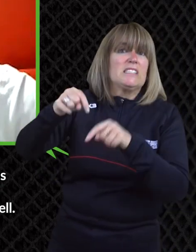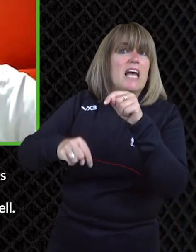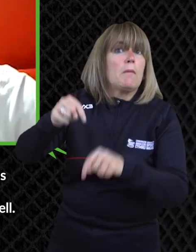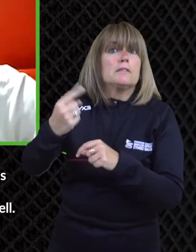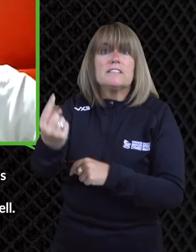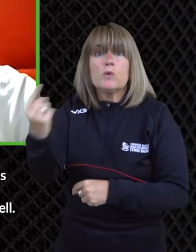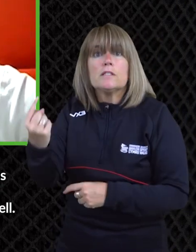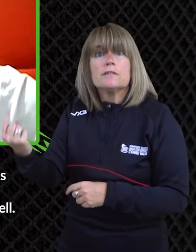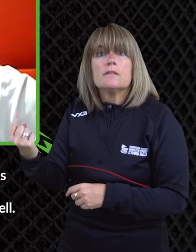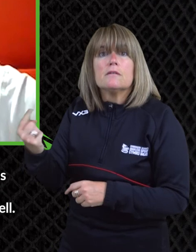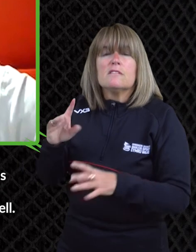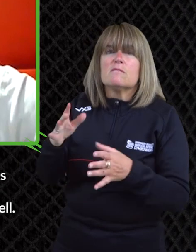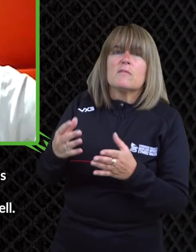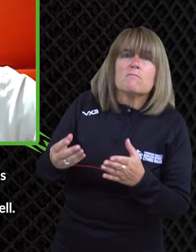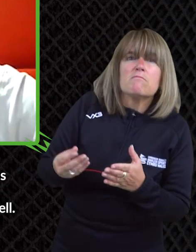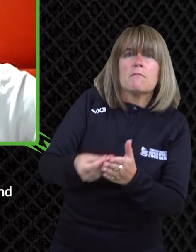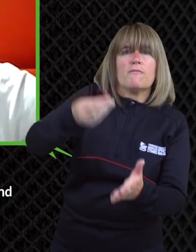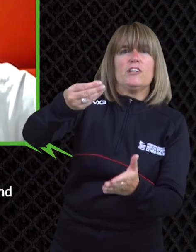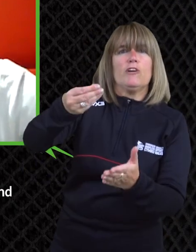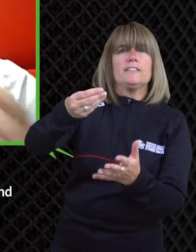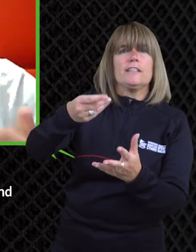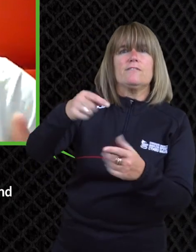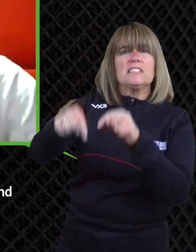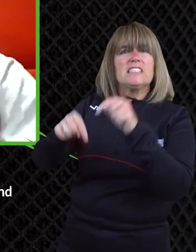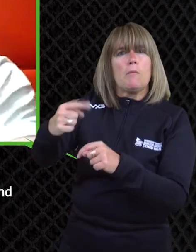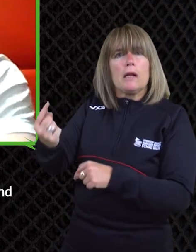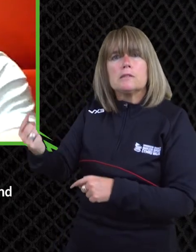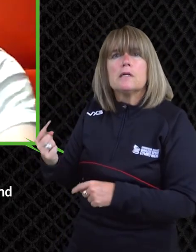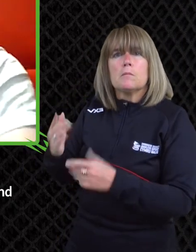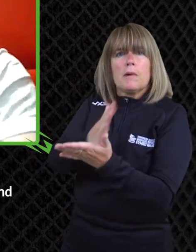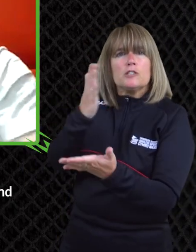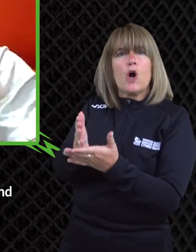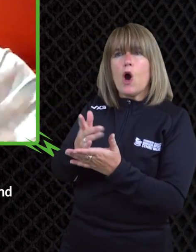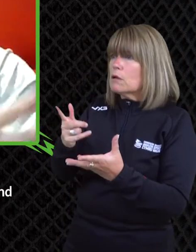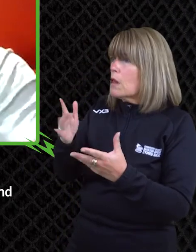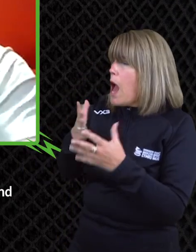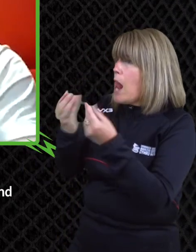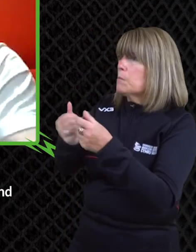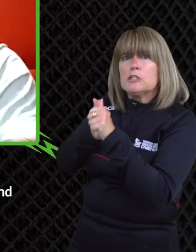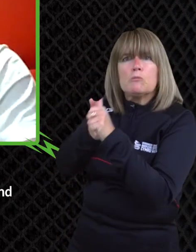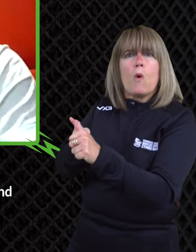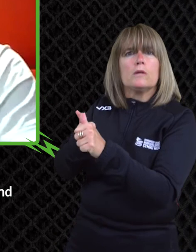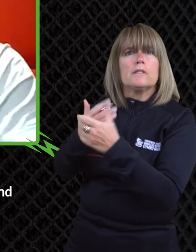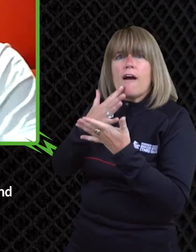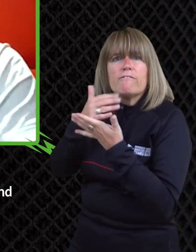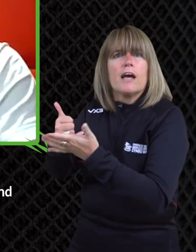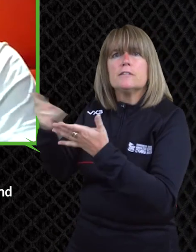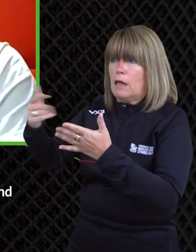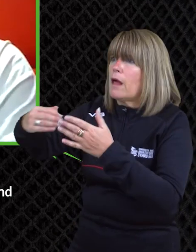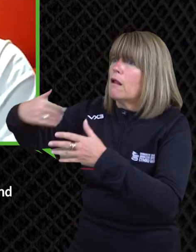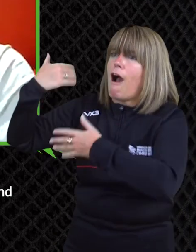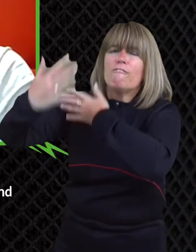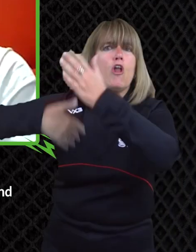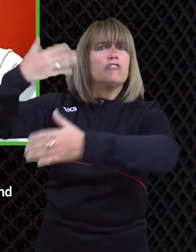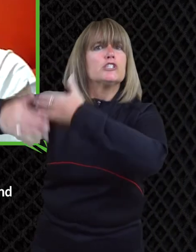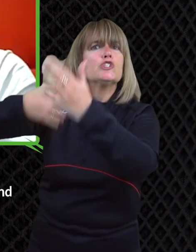things with um disabled individuals as well so i'm all about fundraising for for disabled individuals um and to make